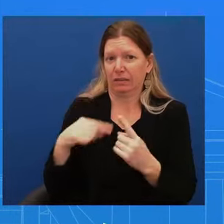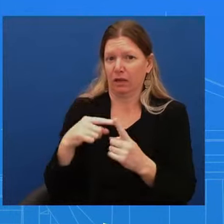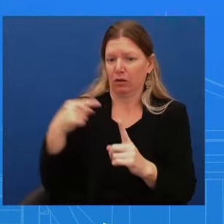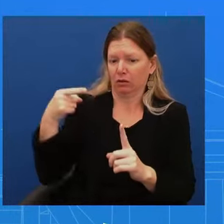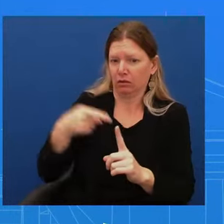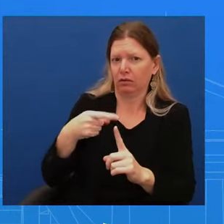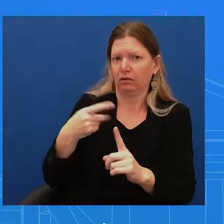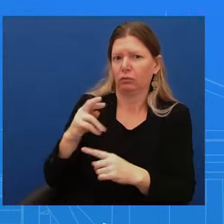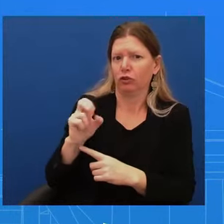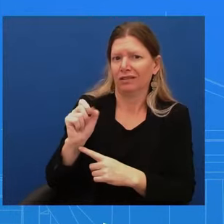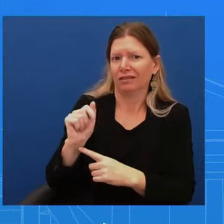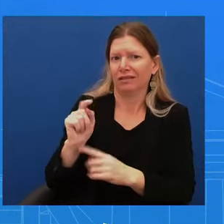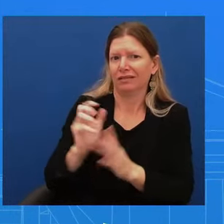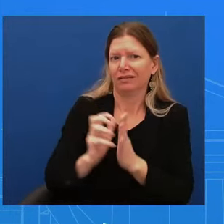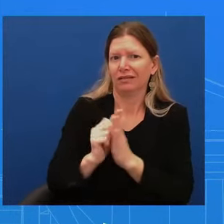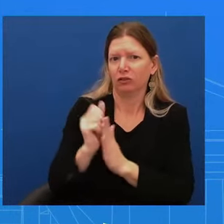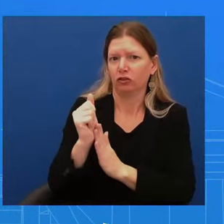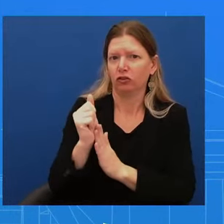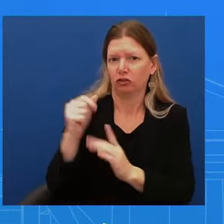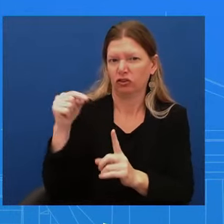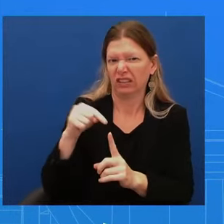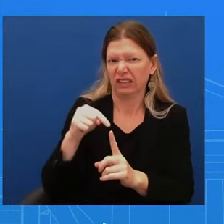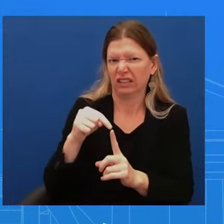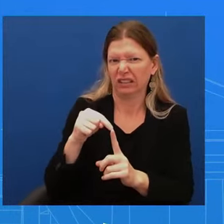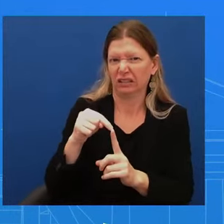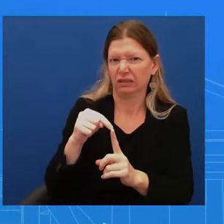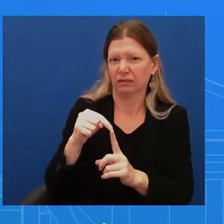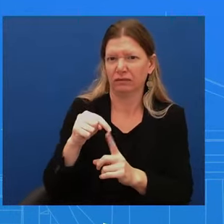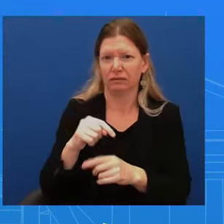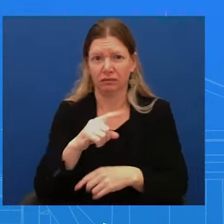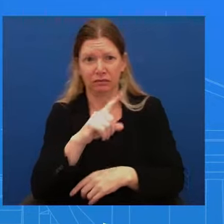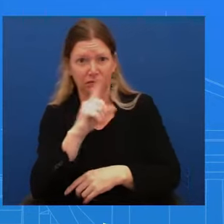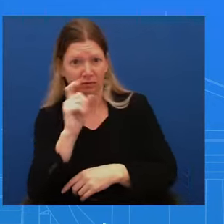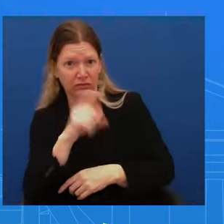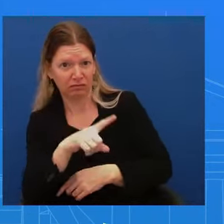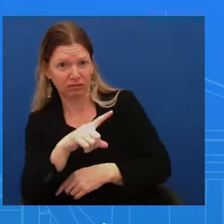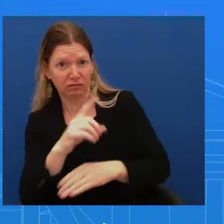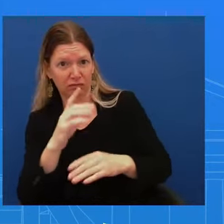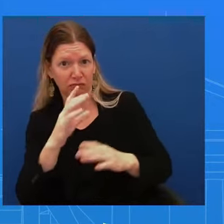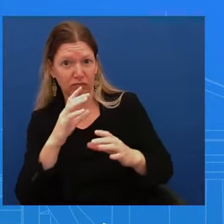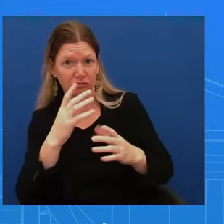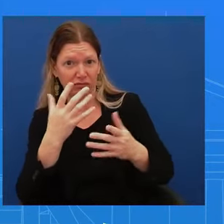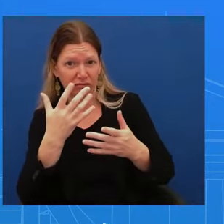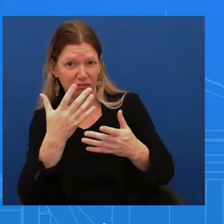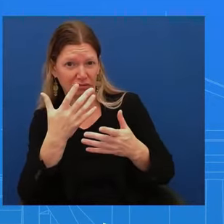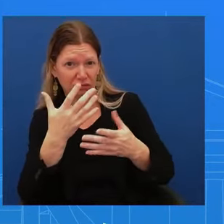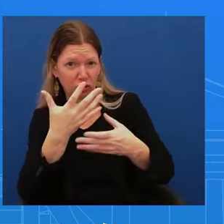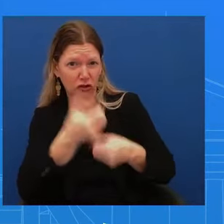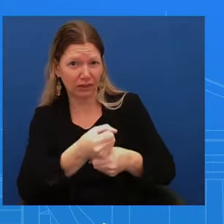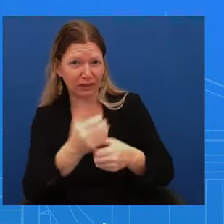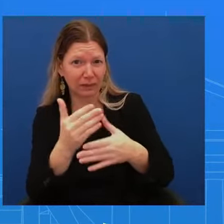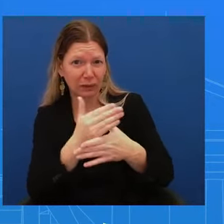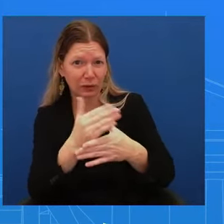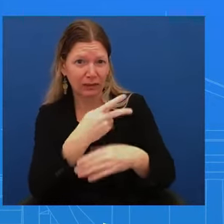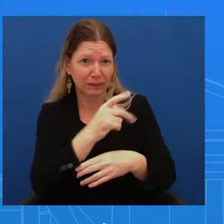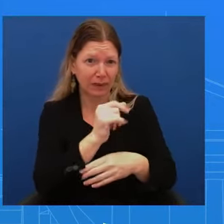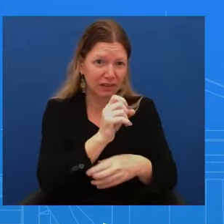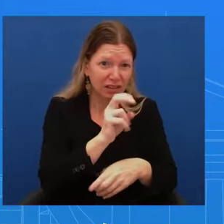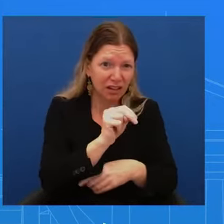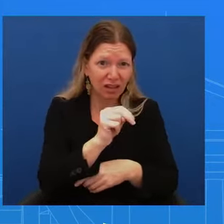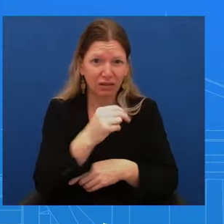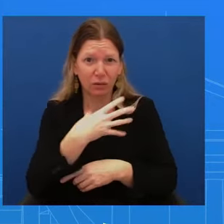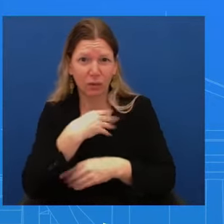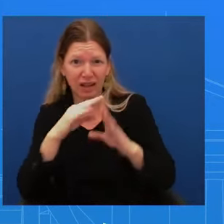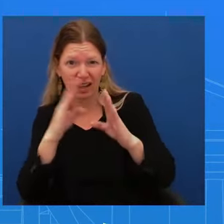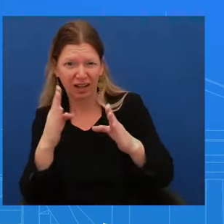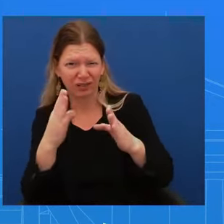House? Why did the secretary of defense feel that he didn't need to inform the president immediately, the White House immediately about the diagnosis or the